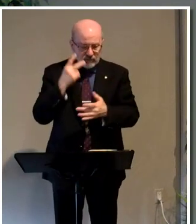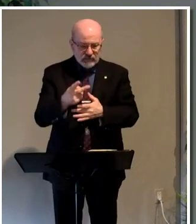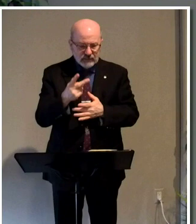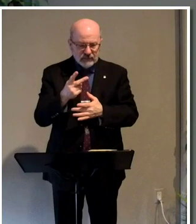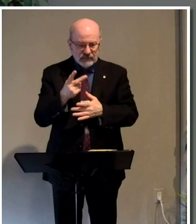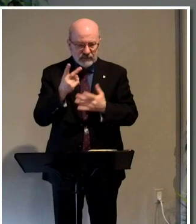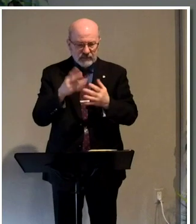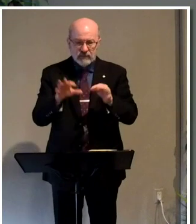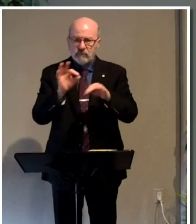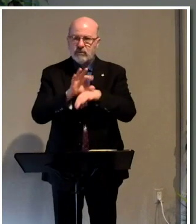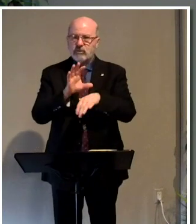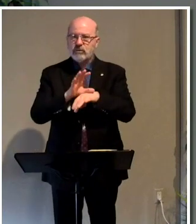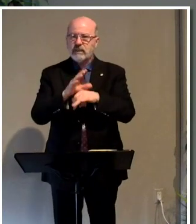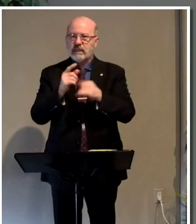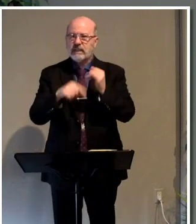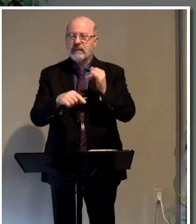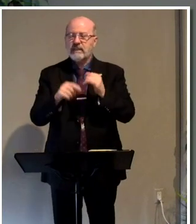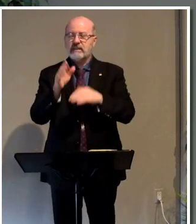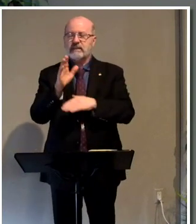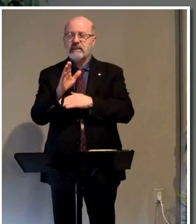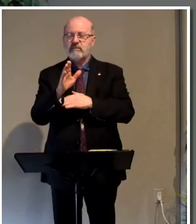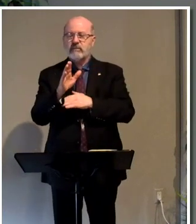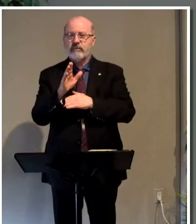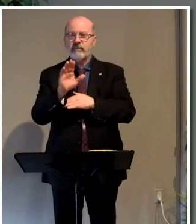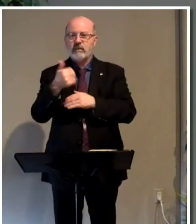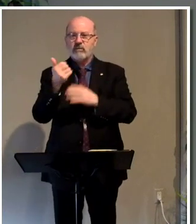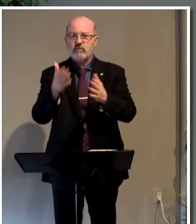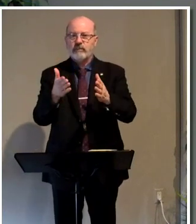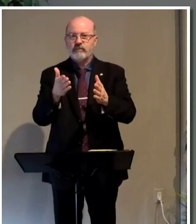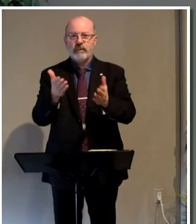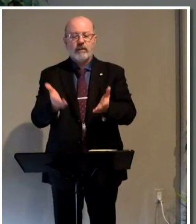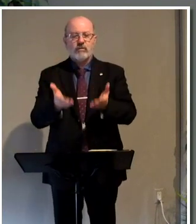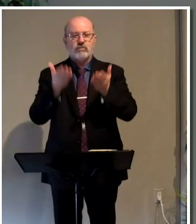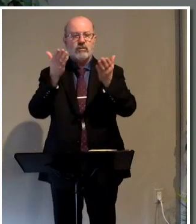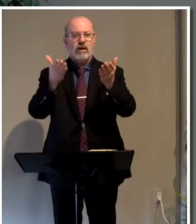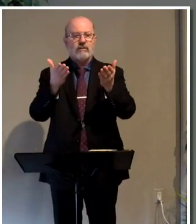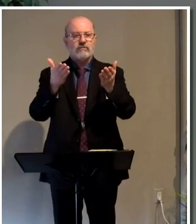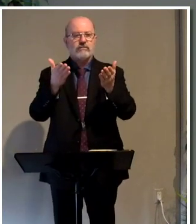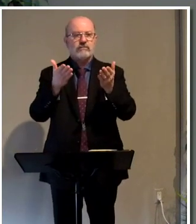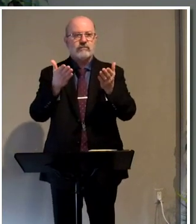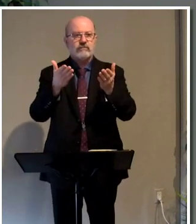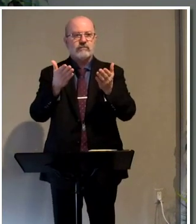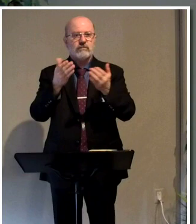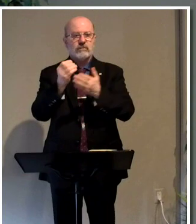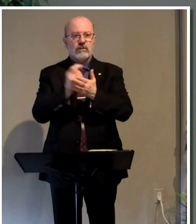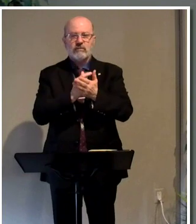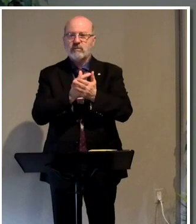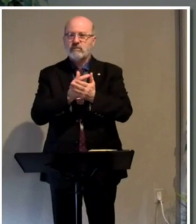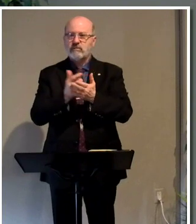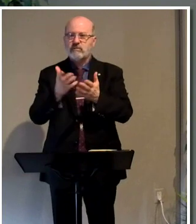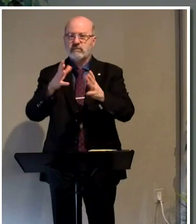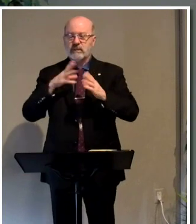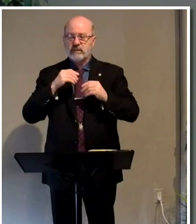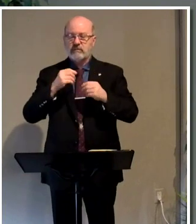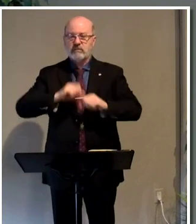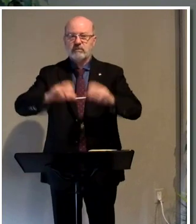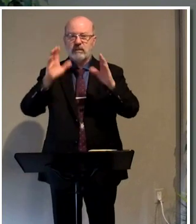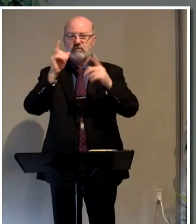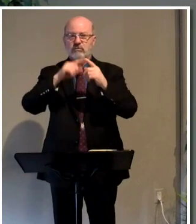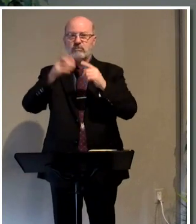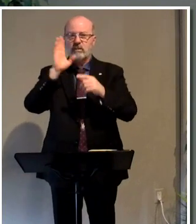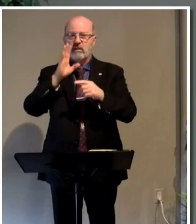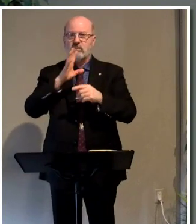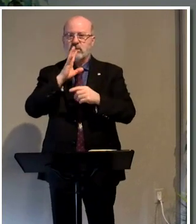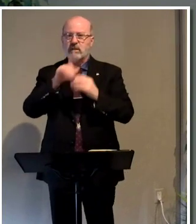that that's the case. And finally, this afternoon, another way to offer a guideline for offering acceptable sacrifices unto God. We